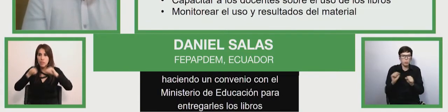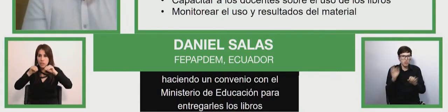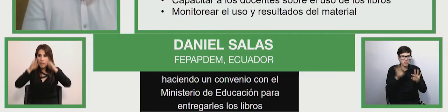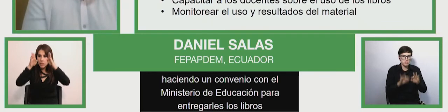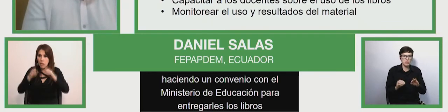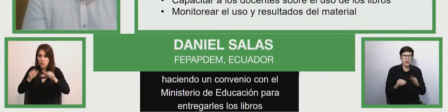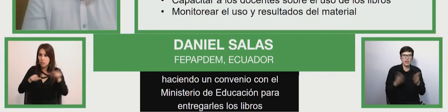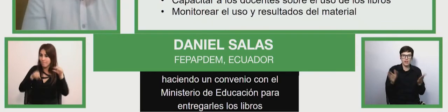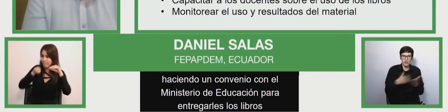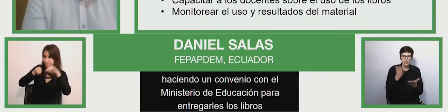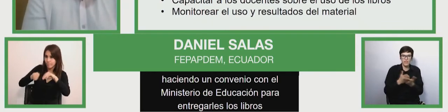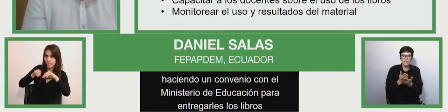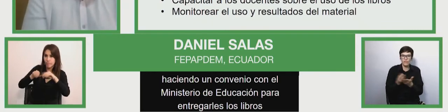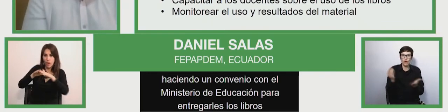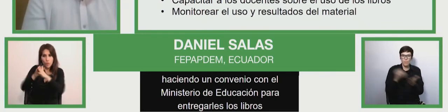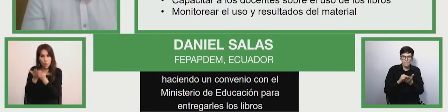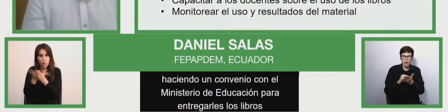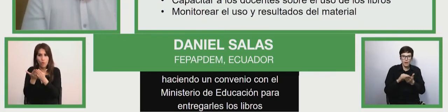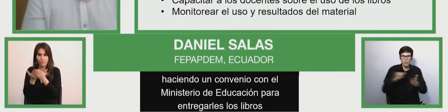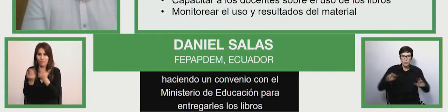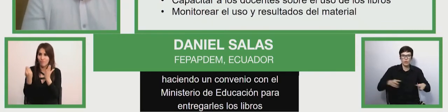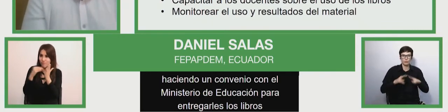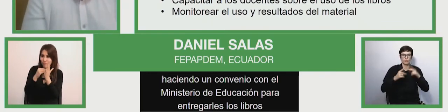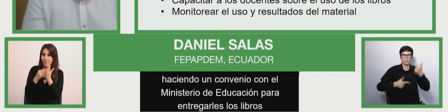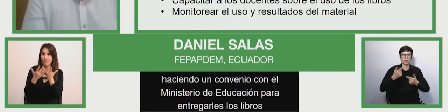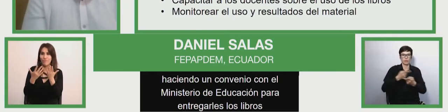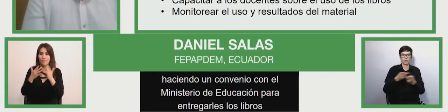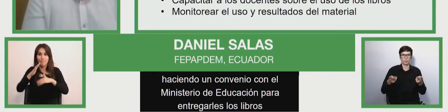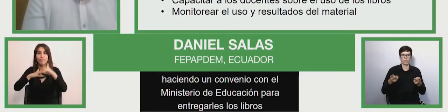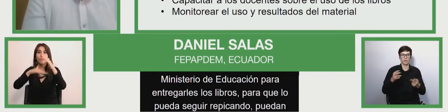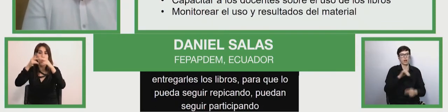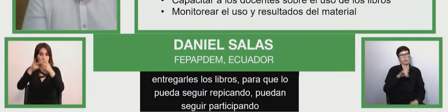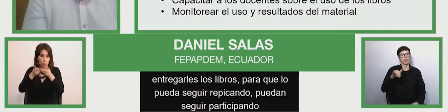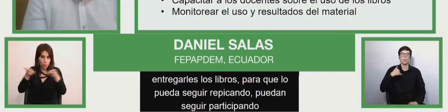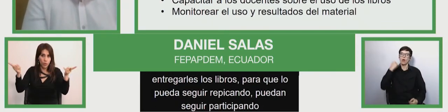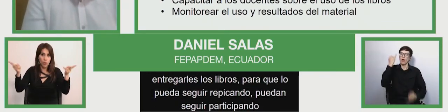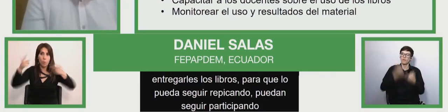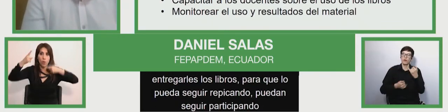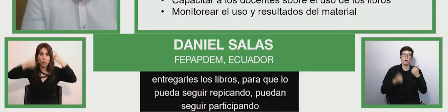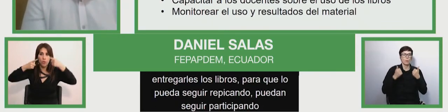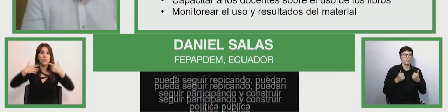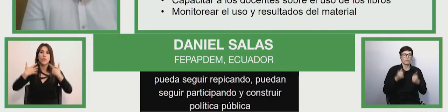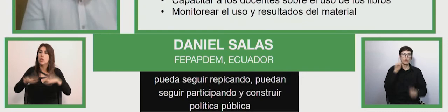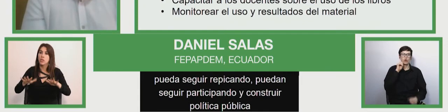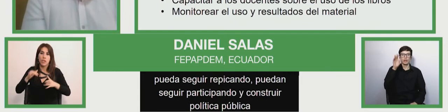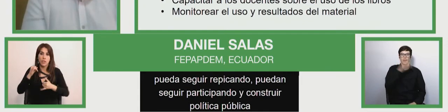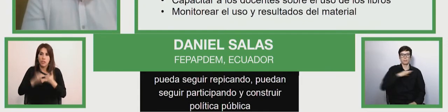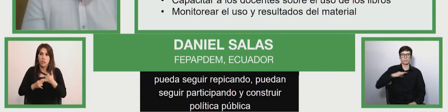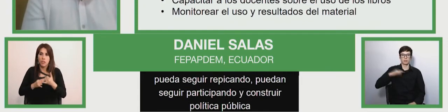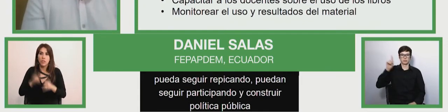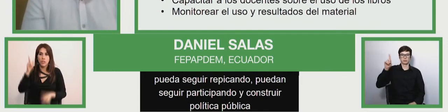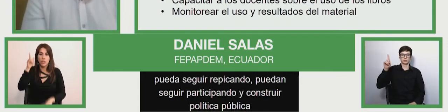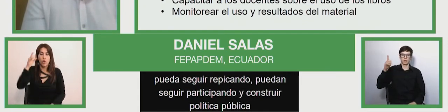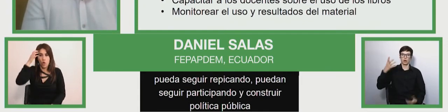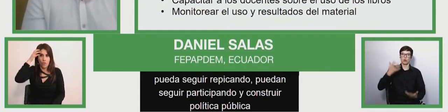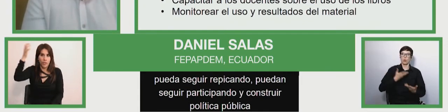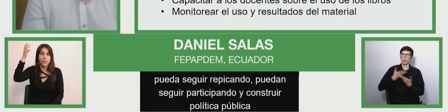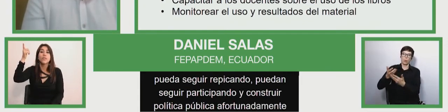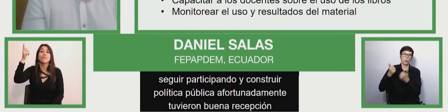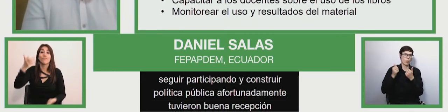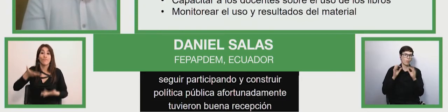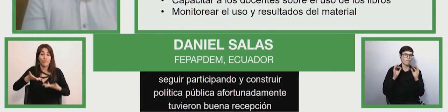and and that's build public policy fortunately we had a very good reception from the ministry and today it's a